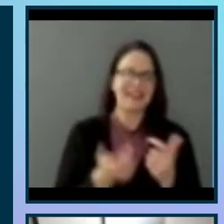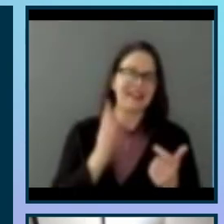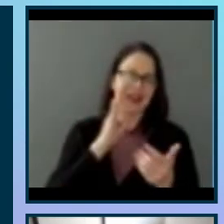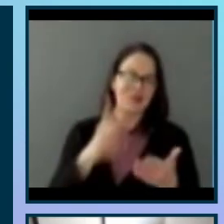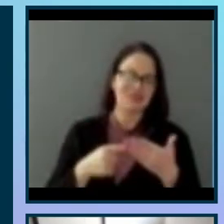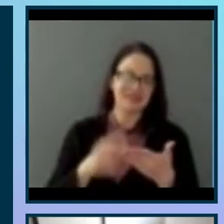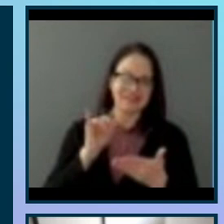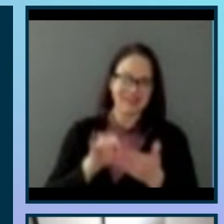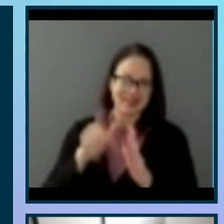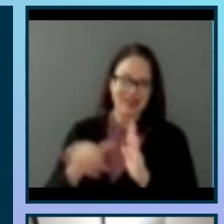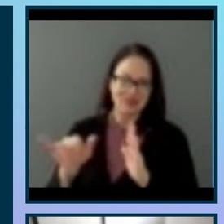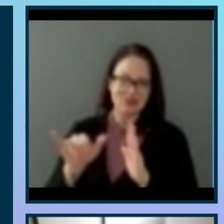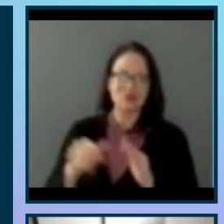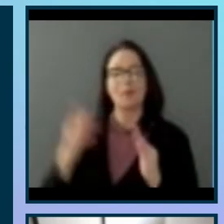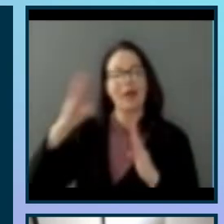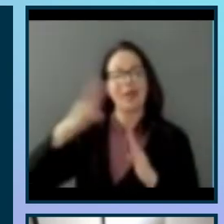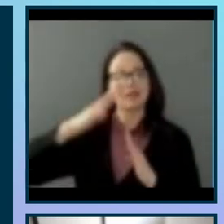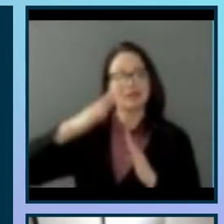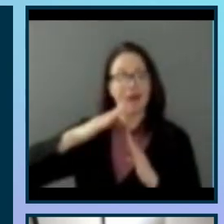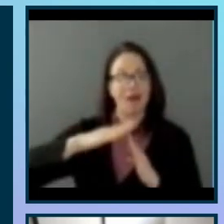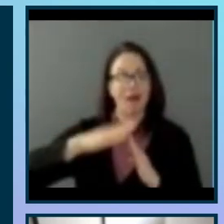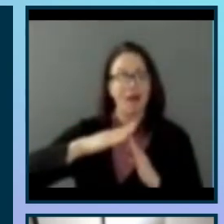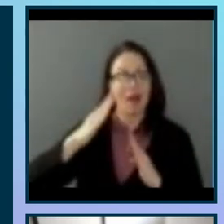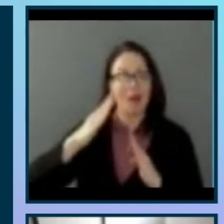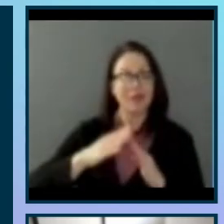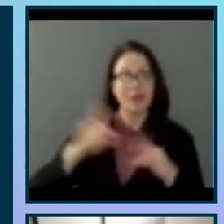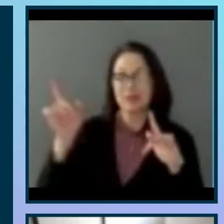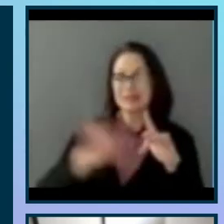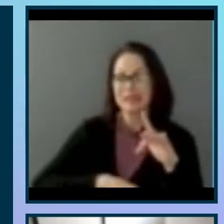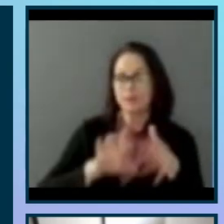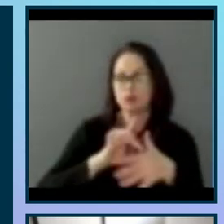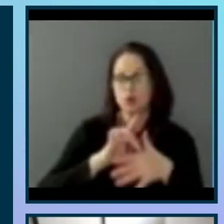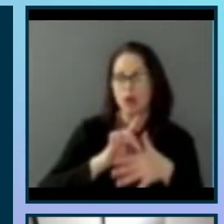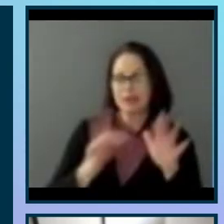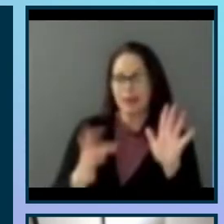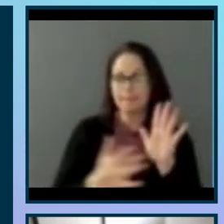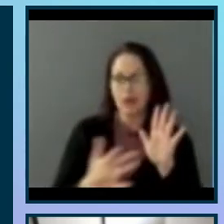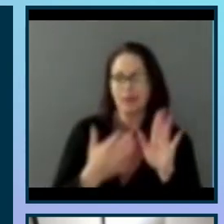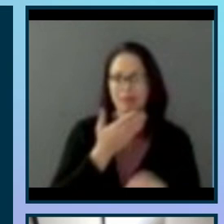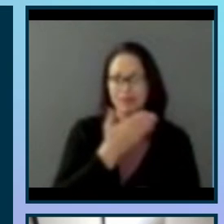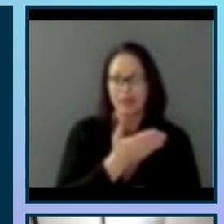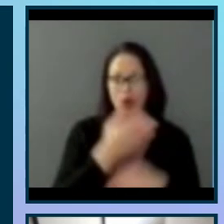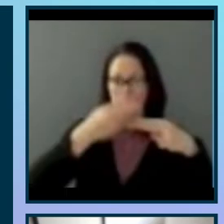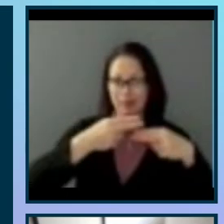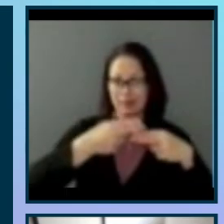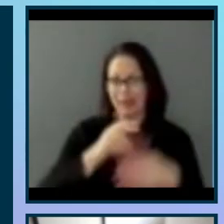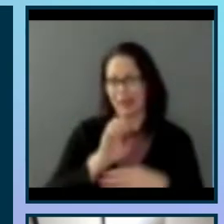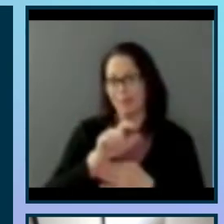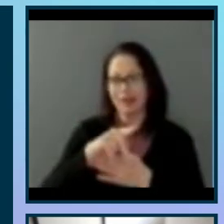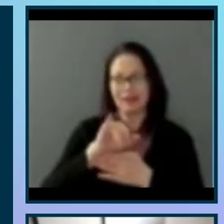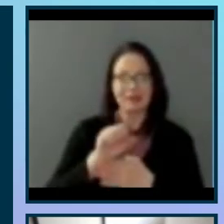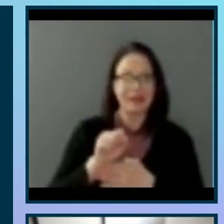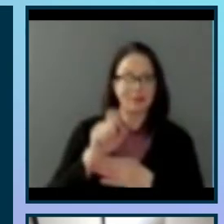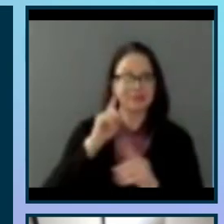while. But at the very top there's a skip to content button. There's the the name Eclipse Soundscapes. Underneath